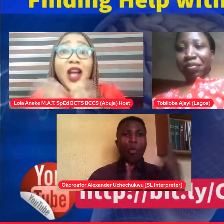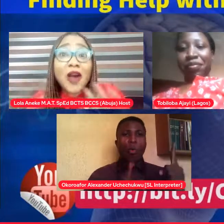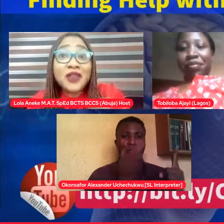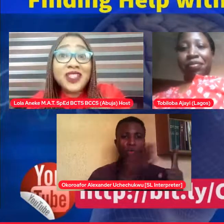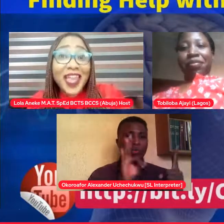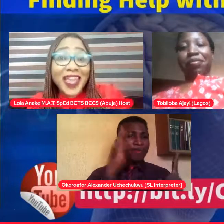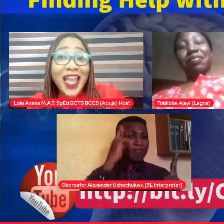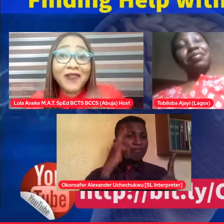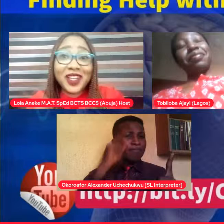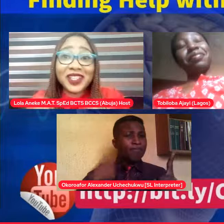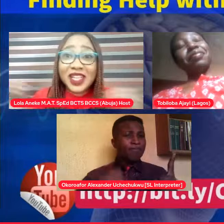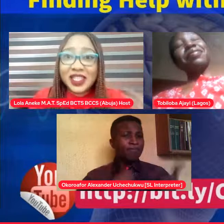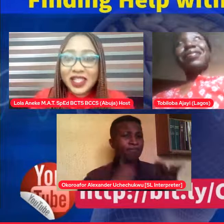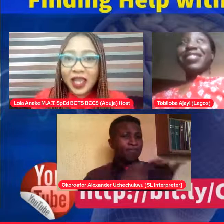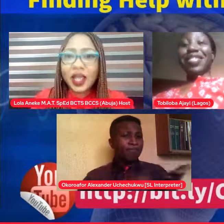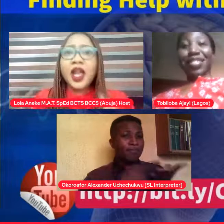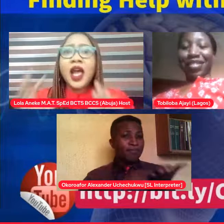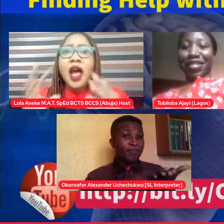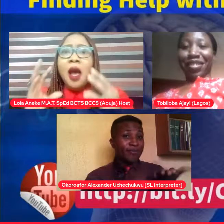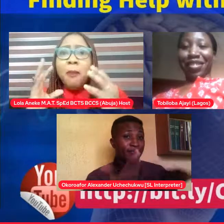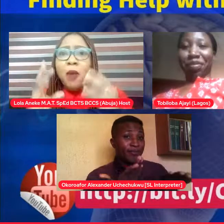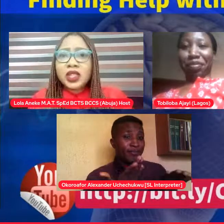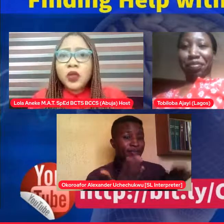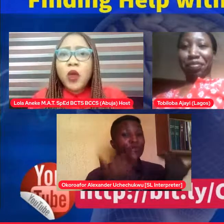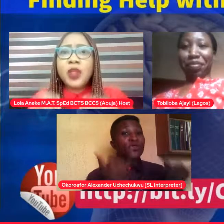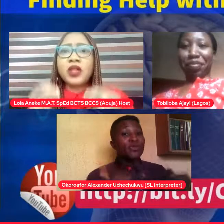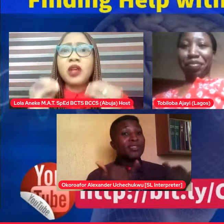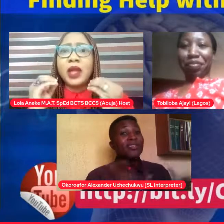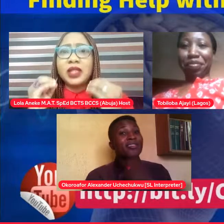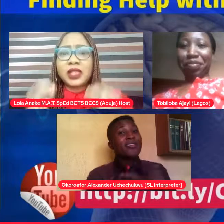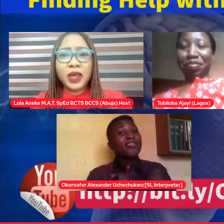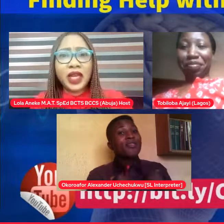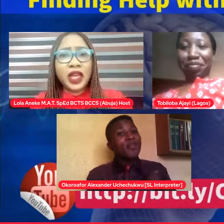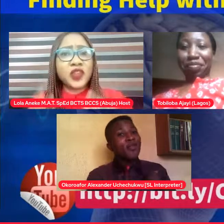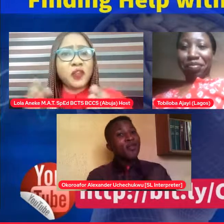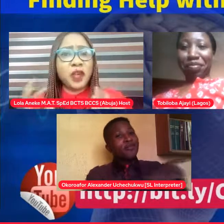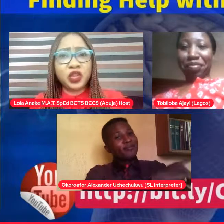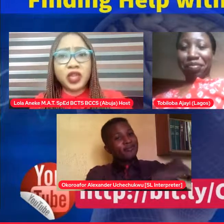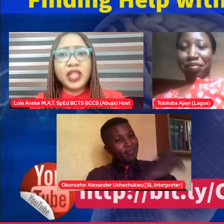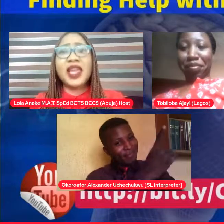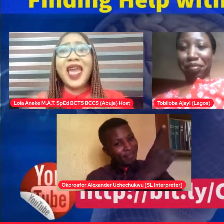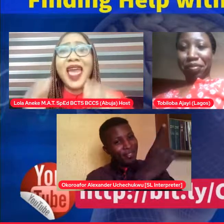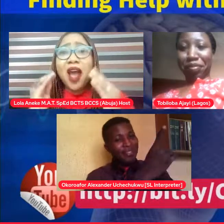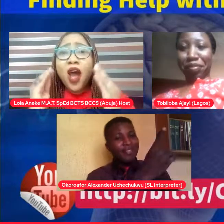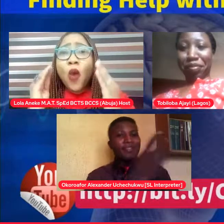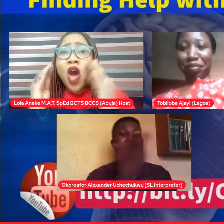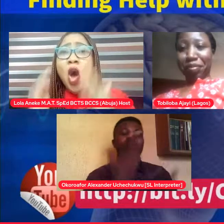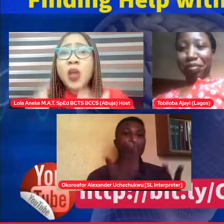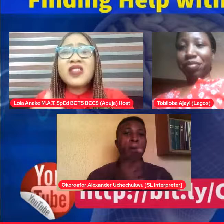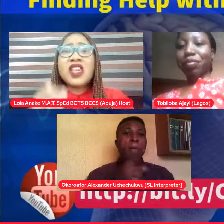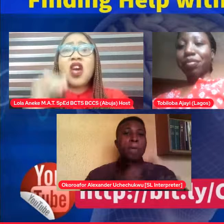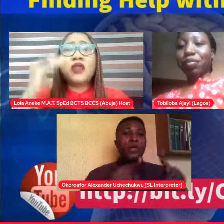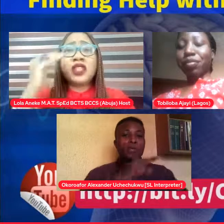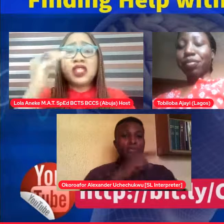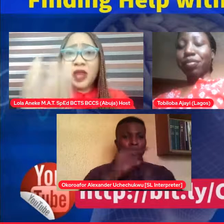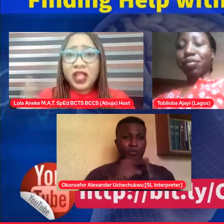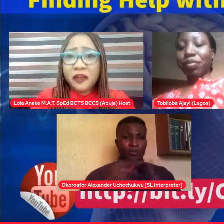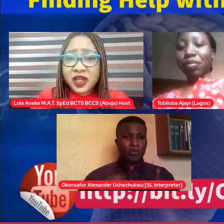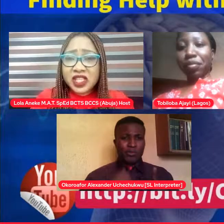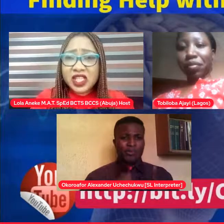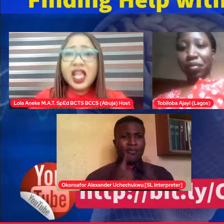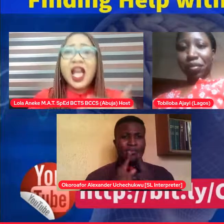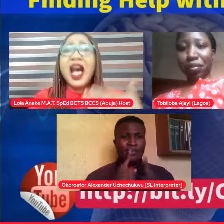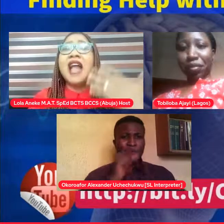today is a love day, Valentine's Day. But when we talk about disability or special needs, we always think of the